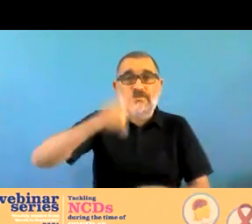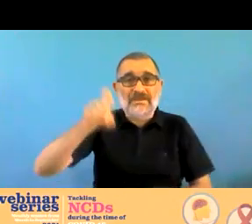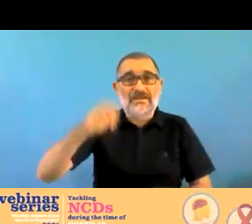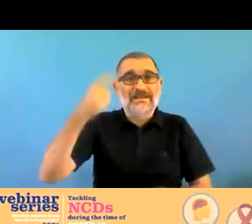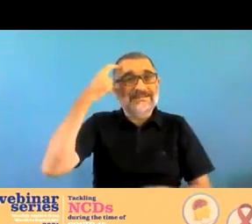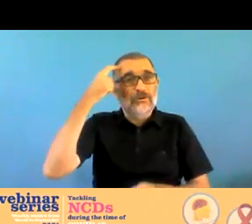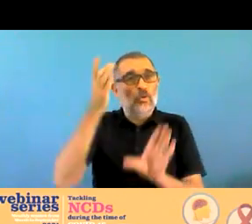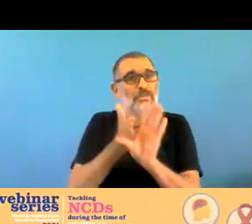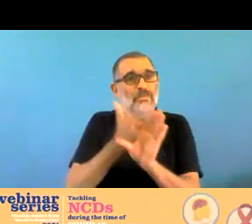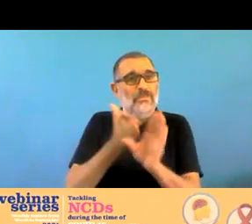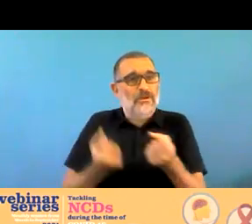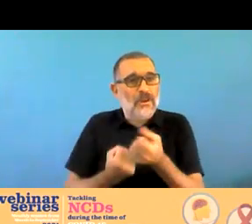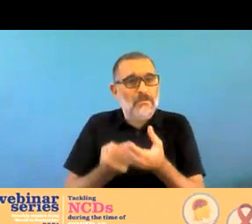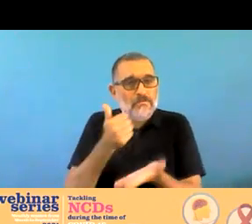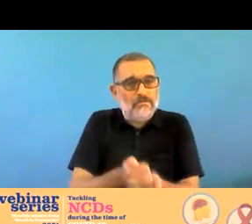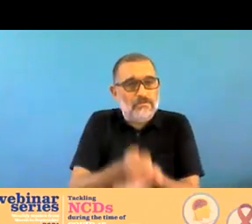online at a distance